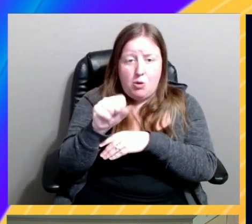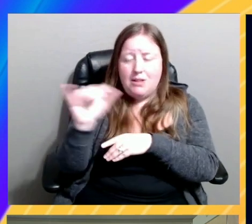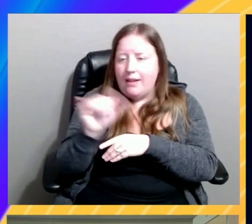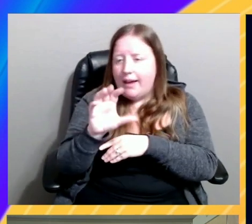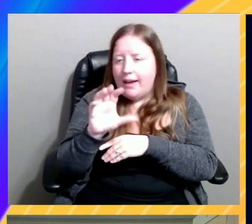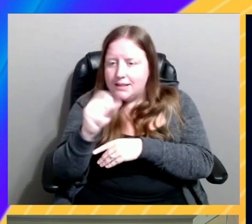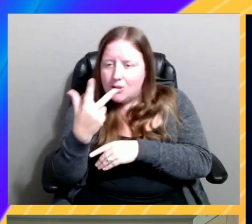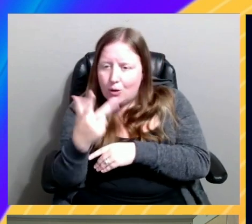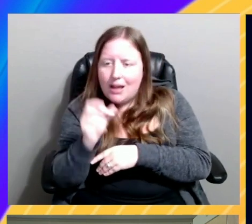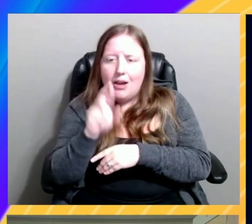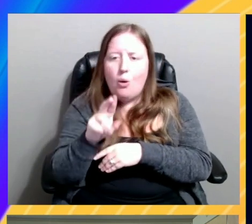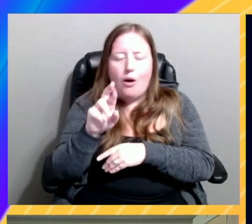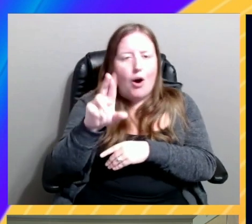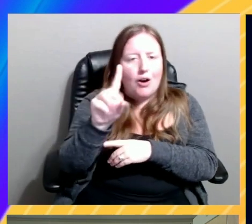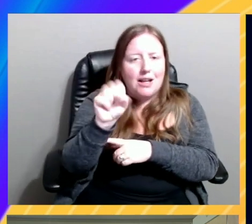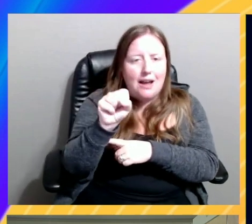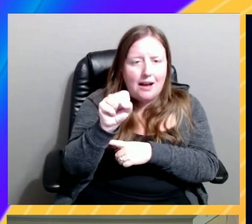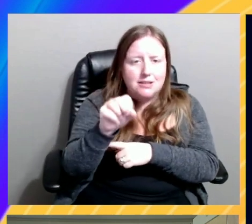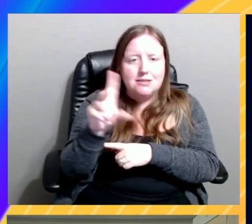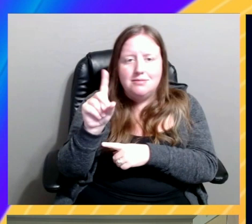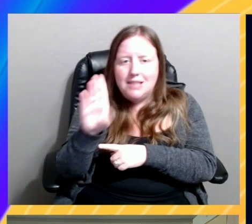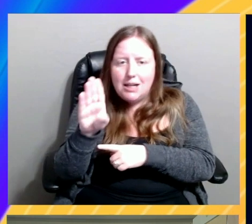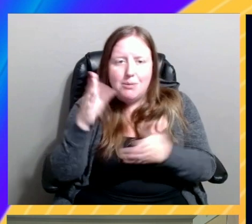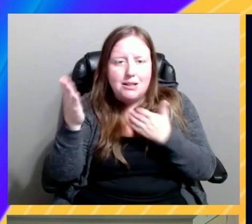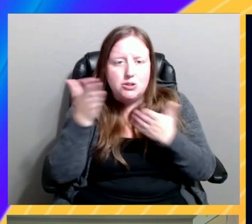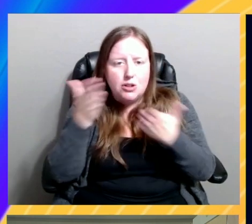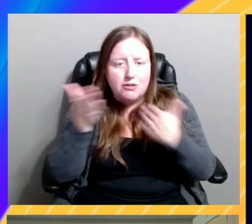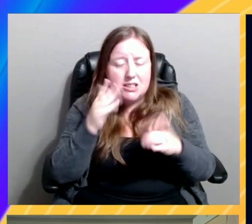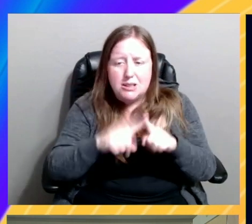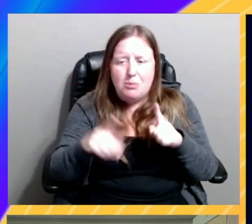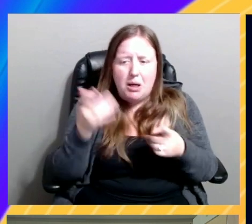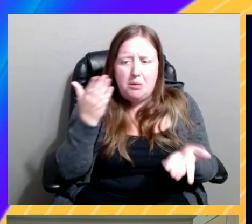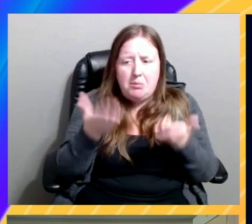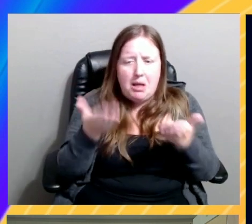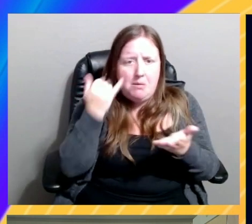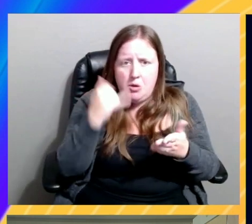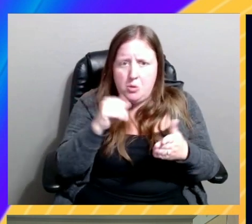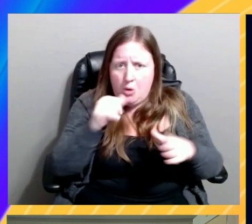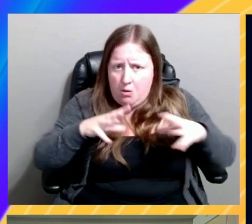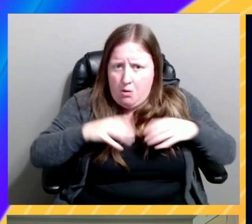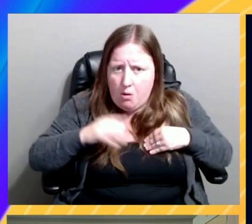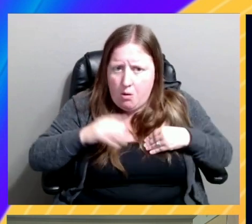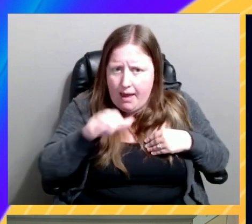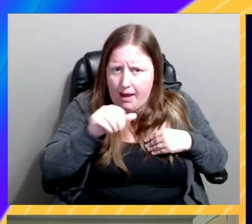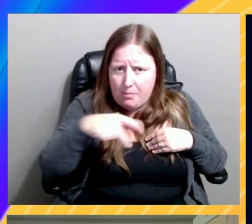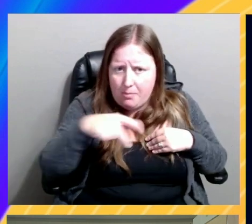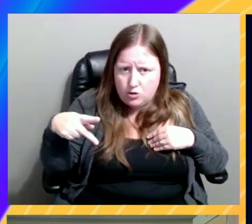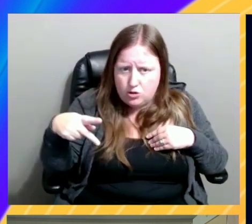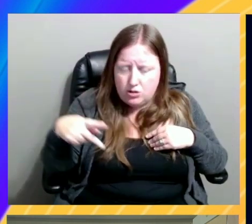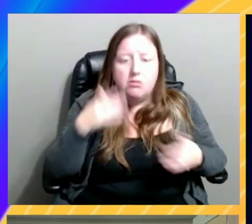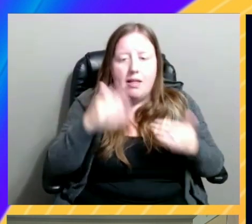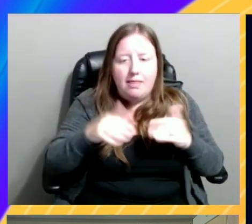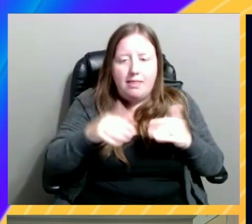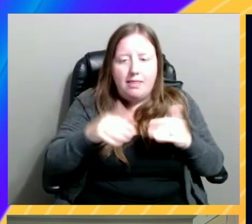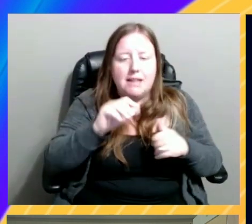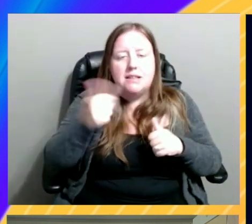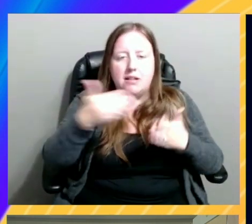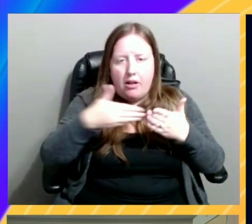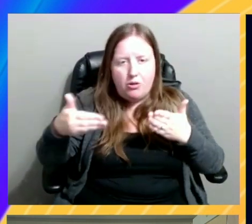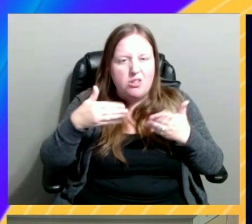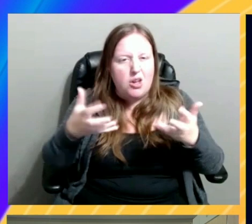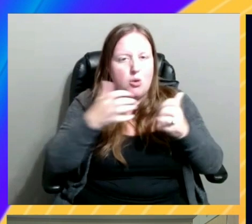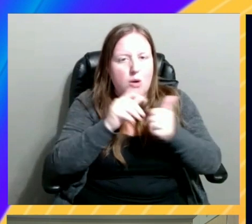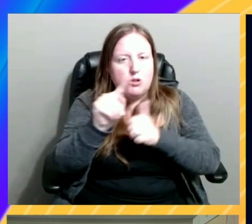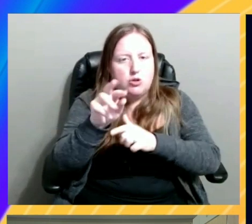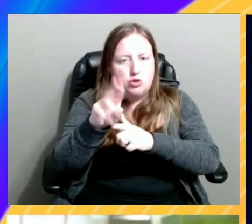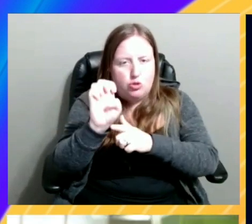RDS, your database services. But what if you don't own that application that you're actually hitting? That's another thing that you're going to want to trace. And you'll see